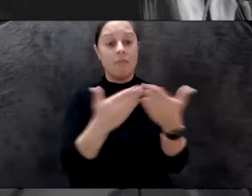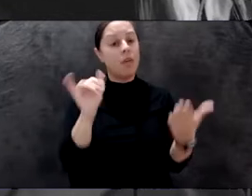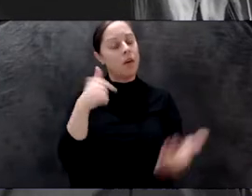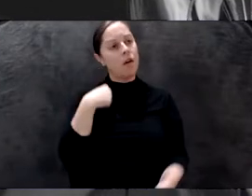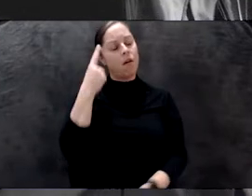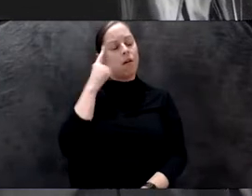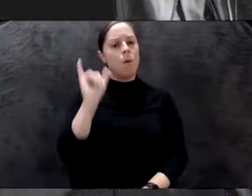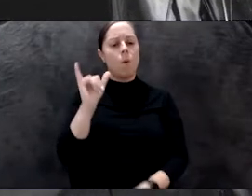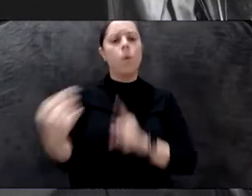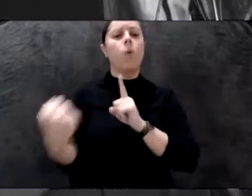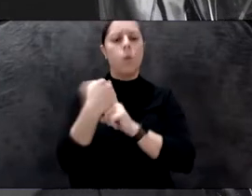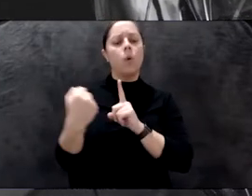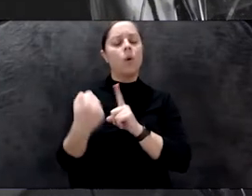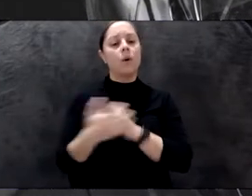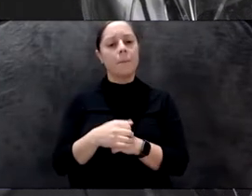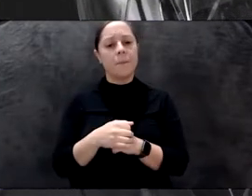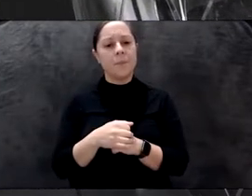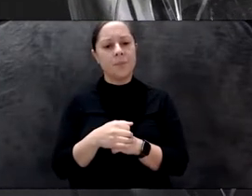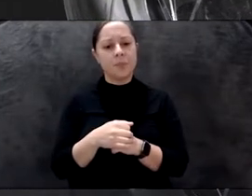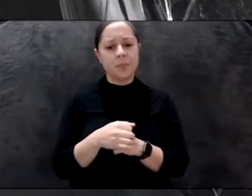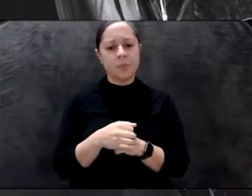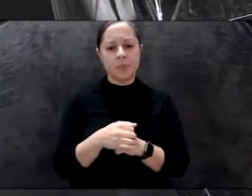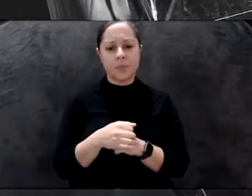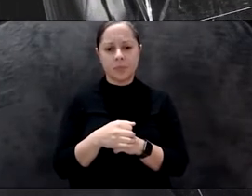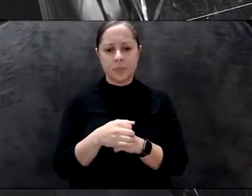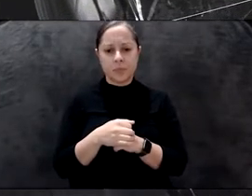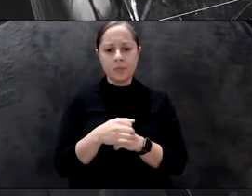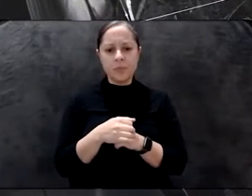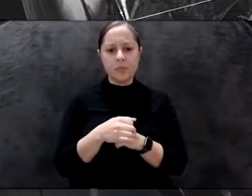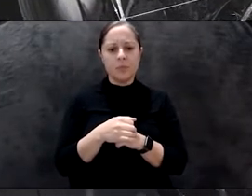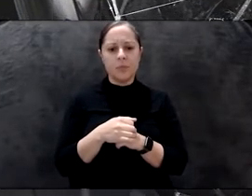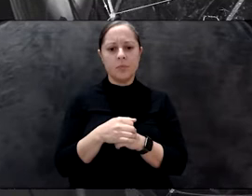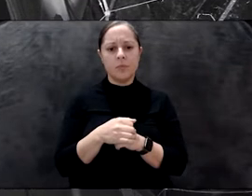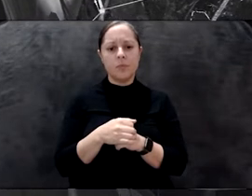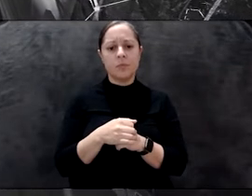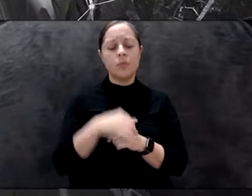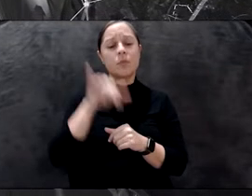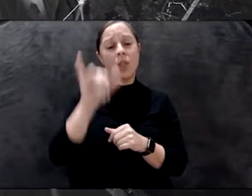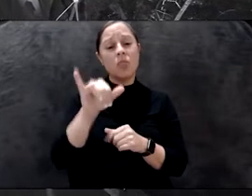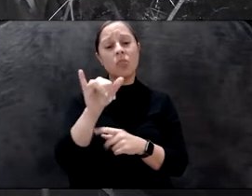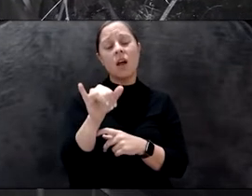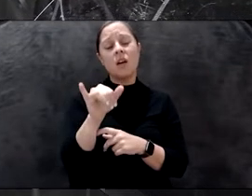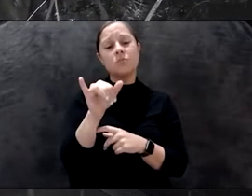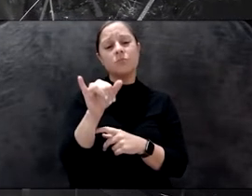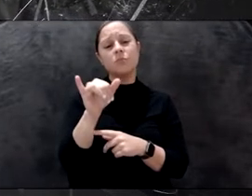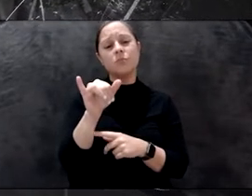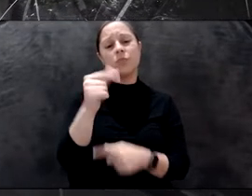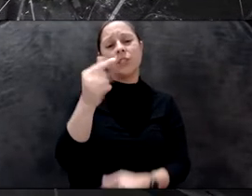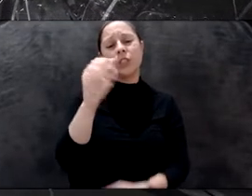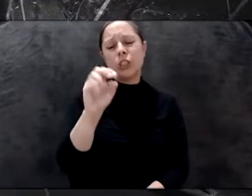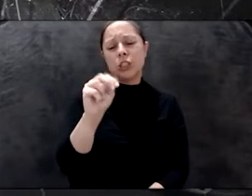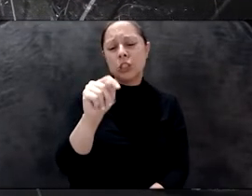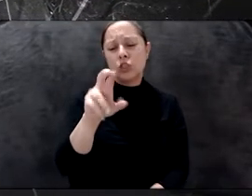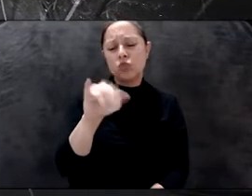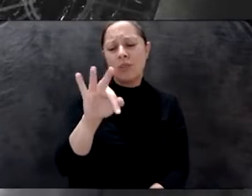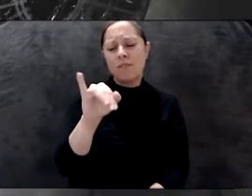on, on also the politics of also, how, you know, the gentrification and all the, the land properties,